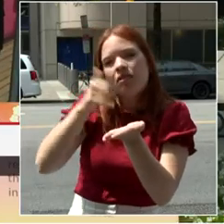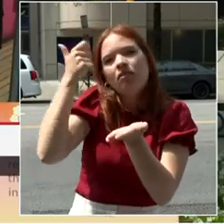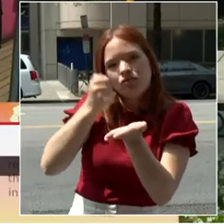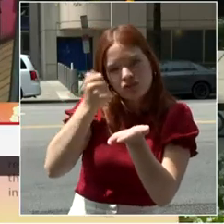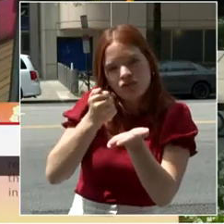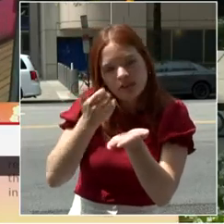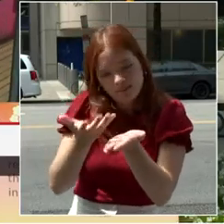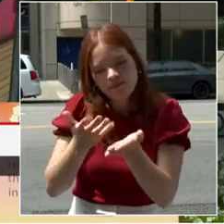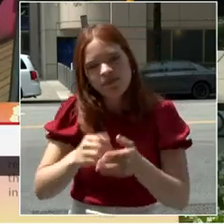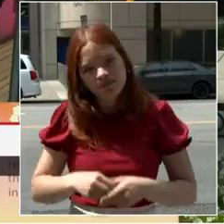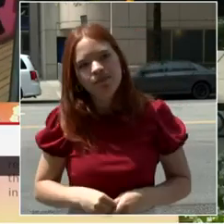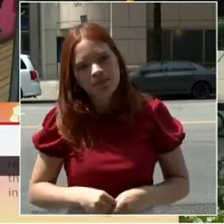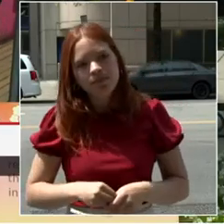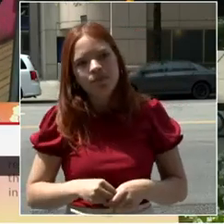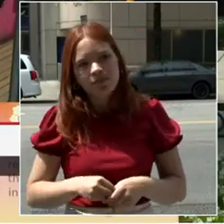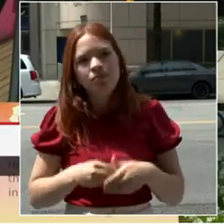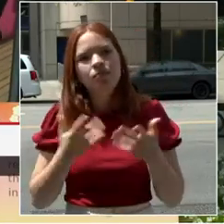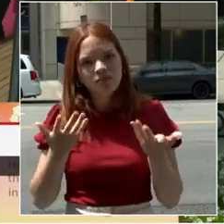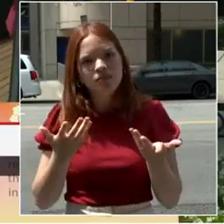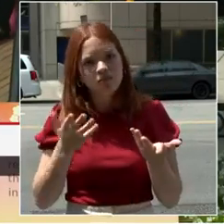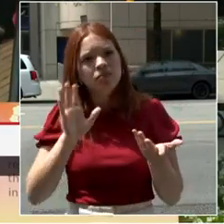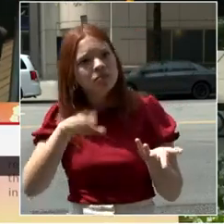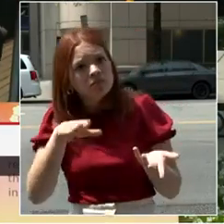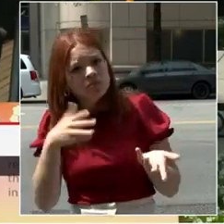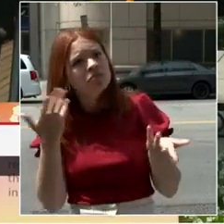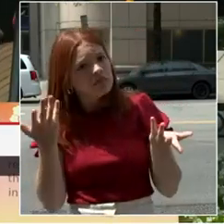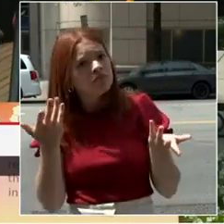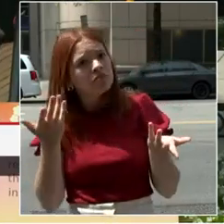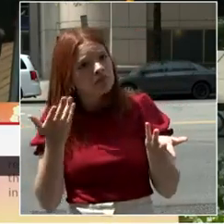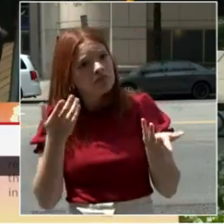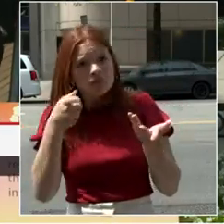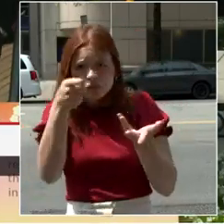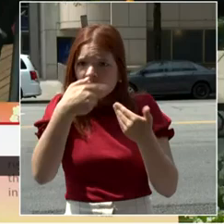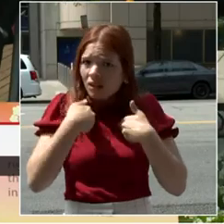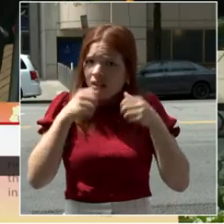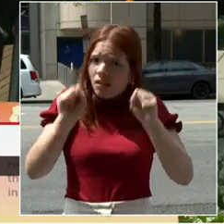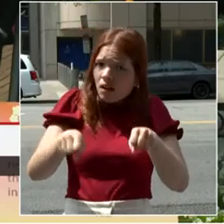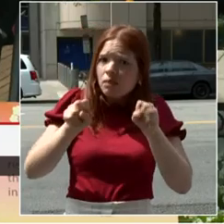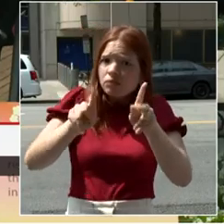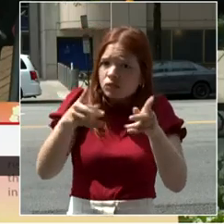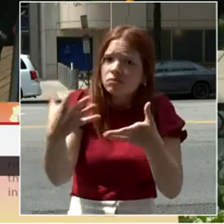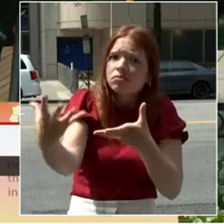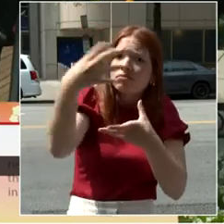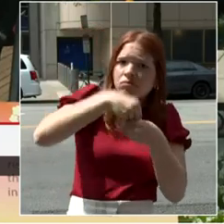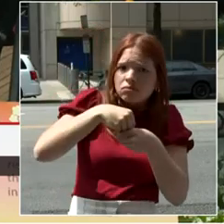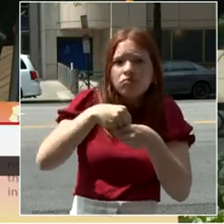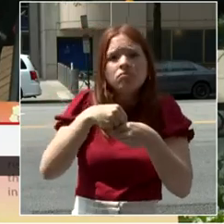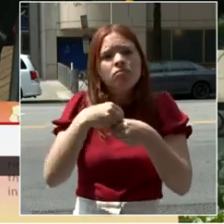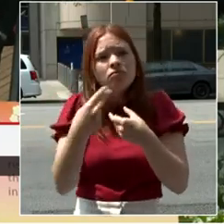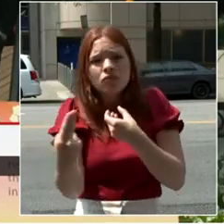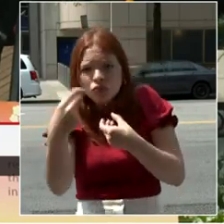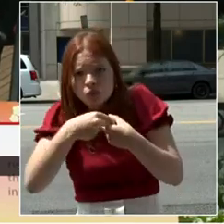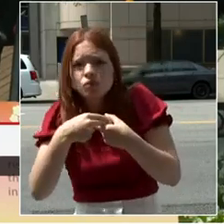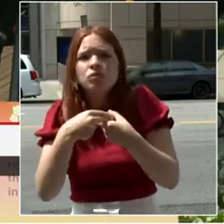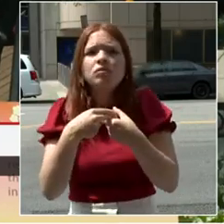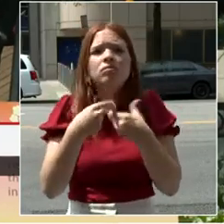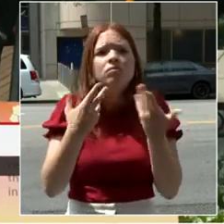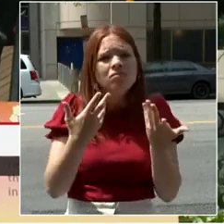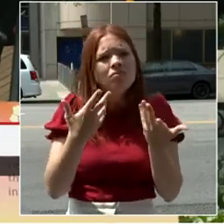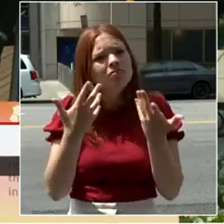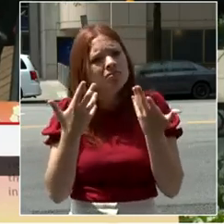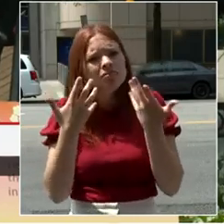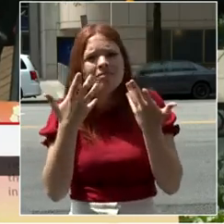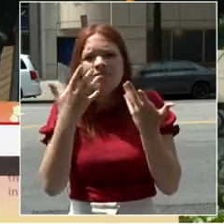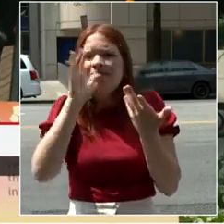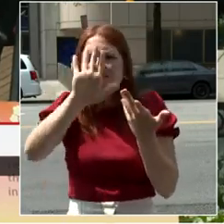engage throughout the process. And we encourage you to do so. We, of course, are looking for big ideas and